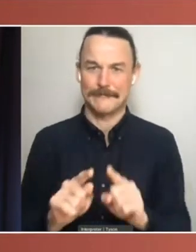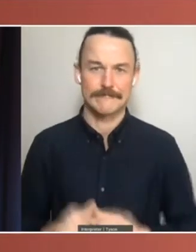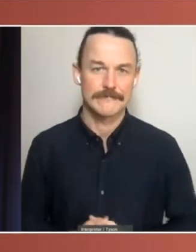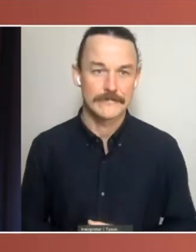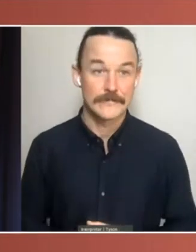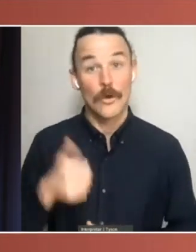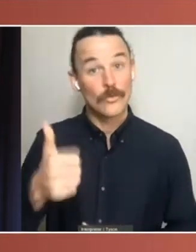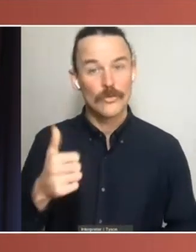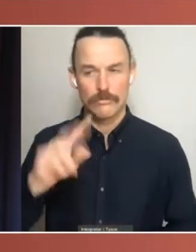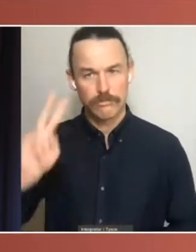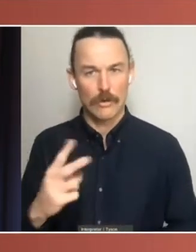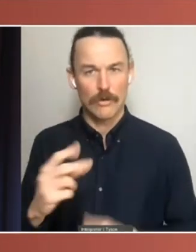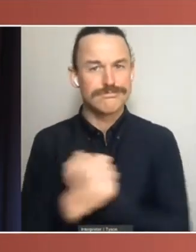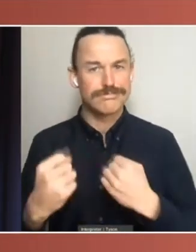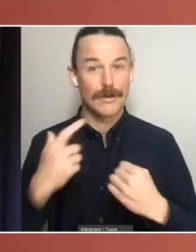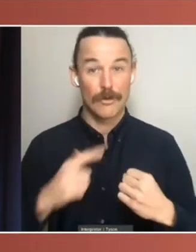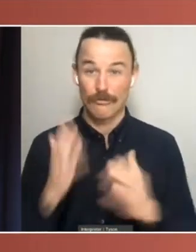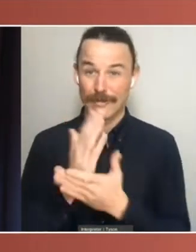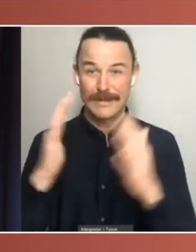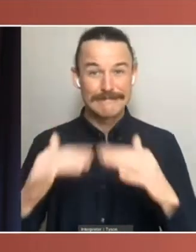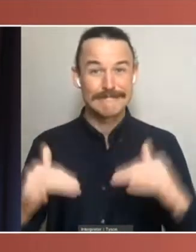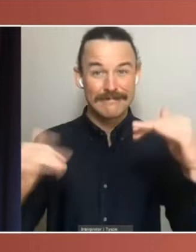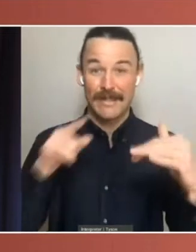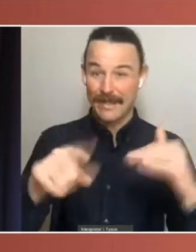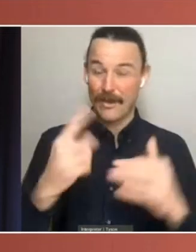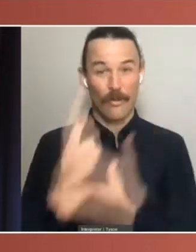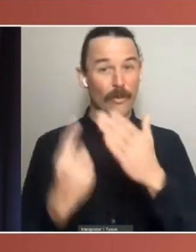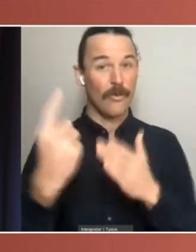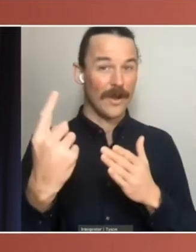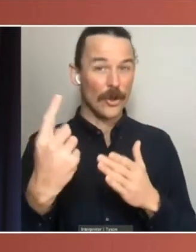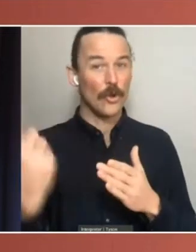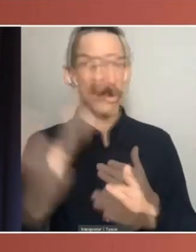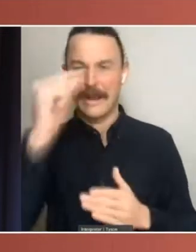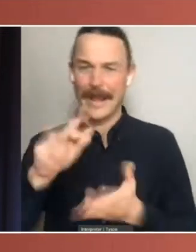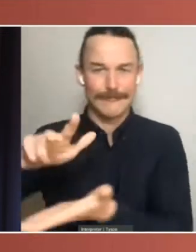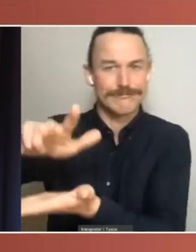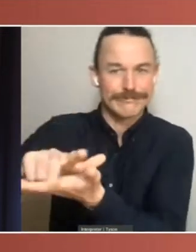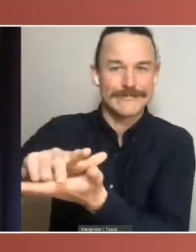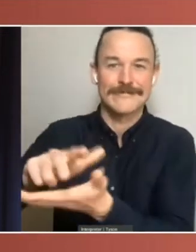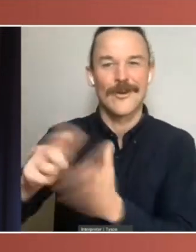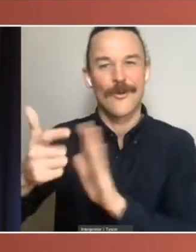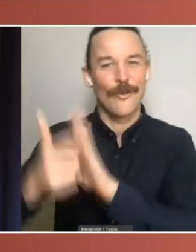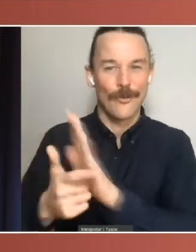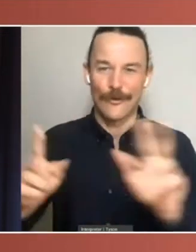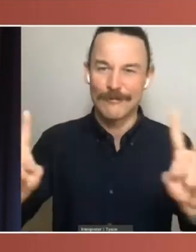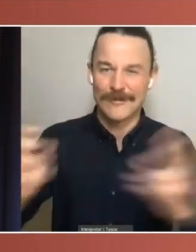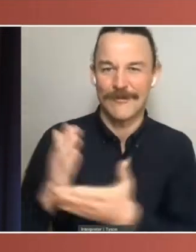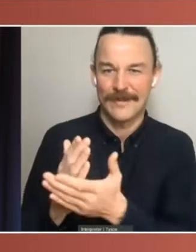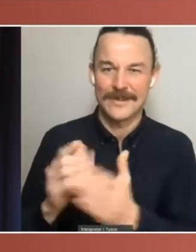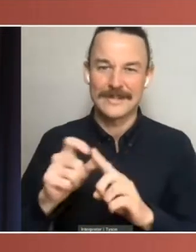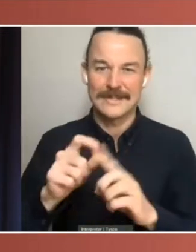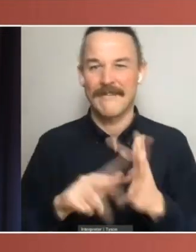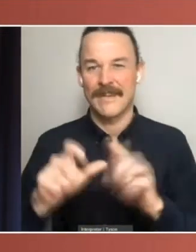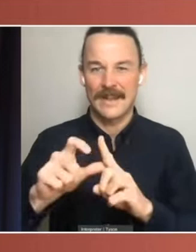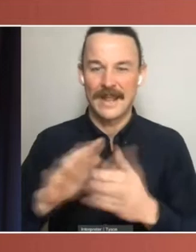is effectively the sole legislature, in the words of David Hamer. When we talk about reserve powers in Australia, it is the